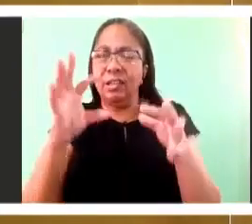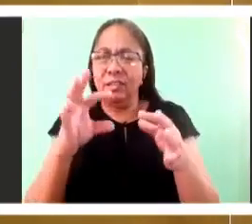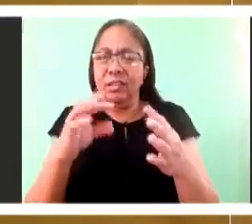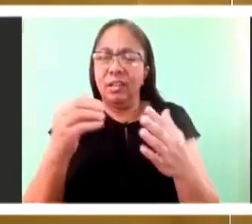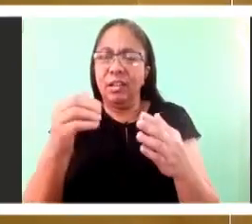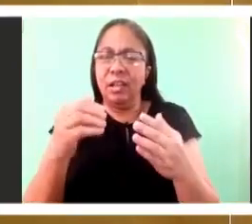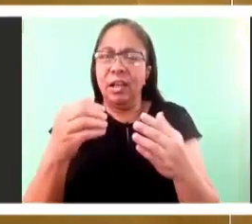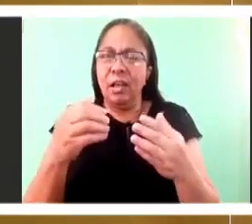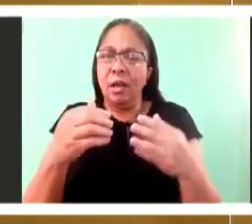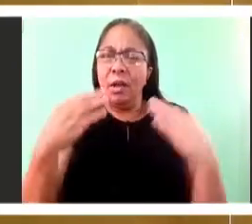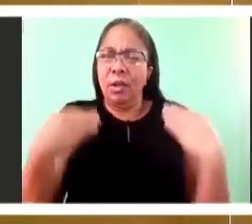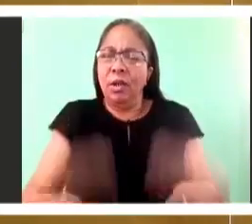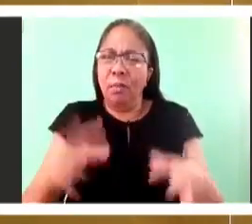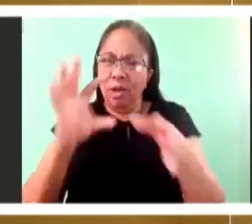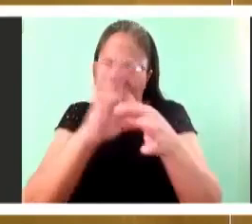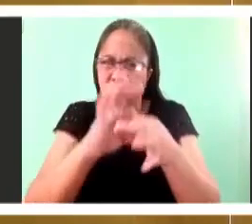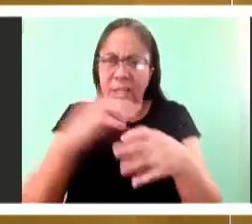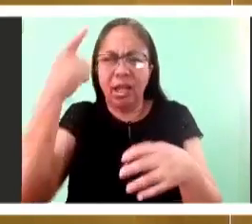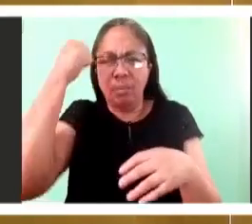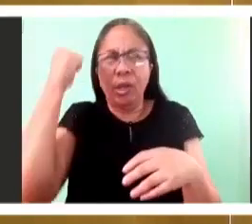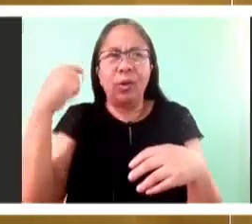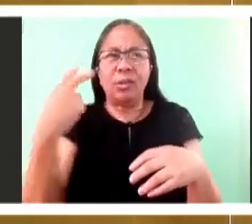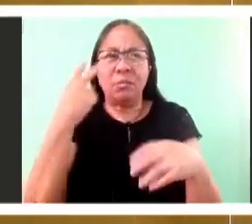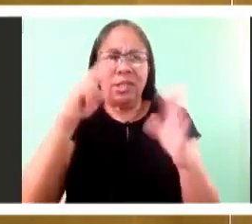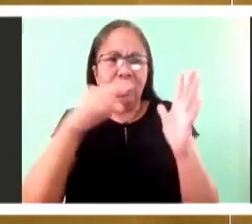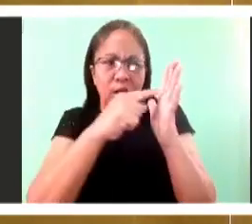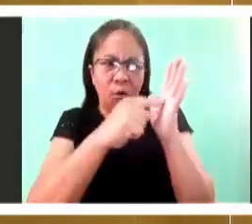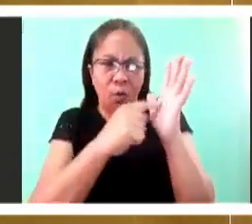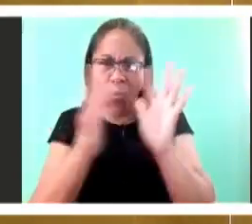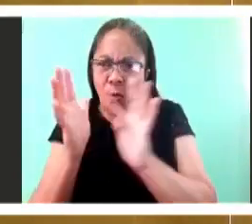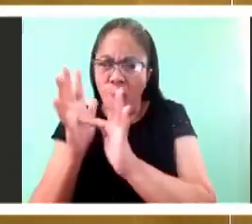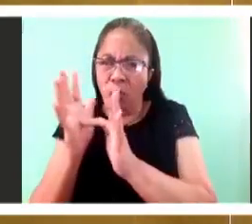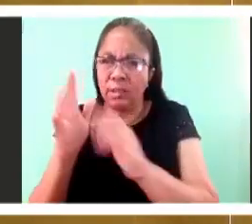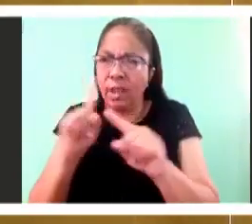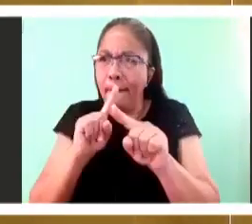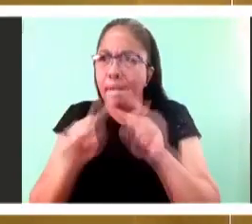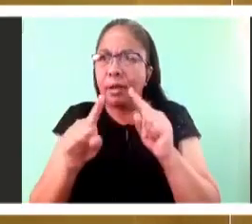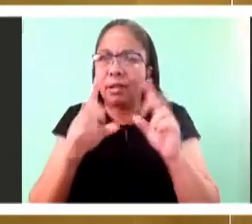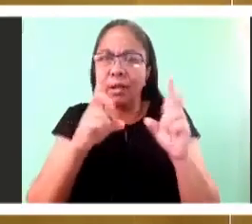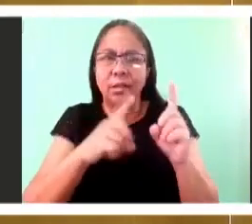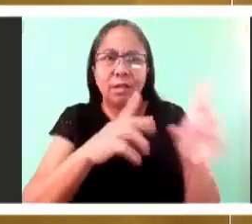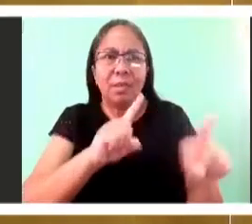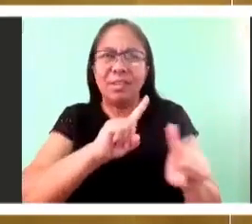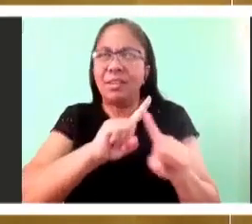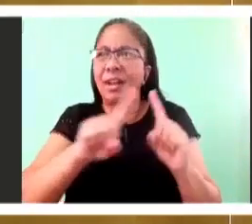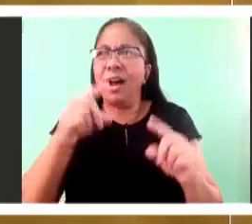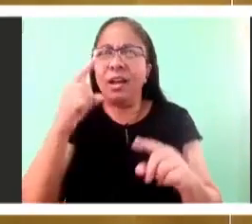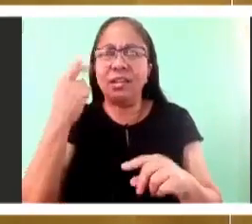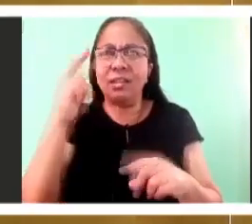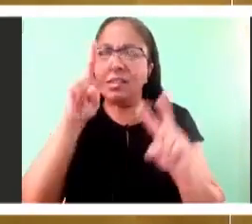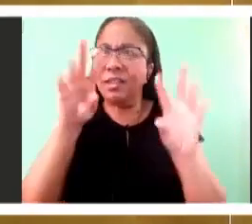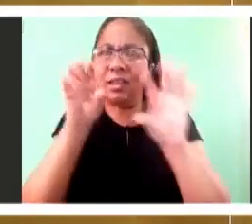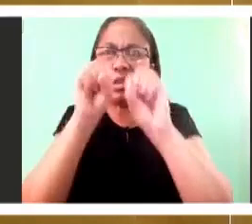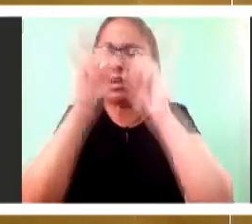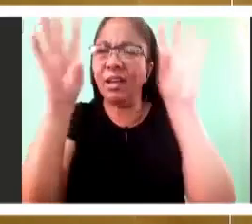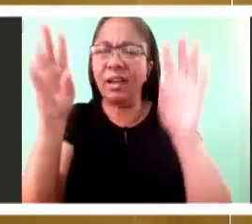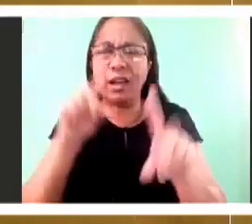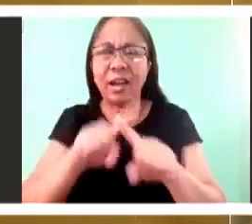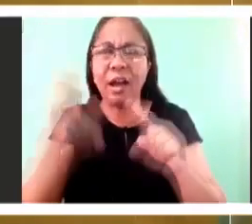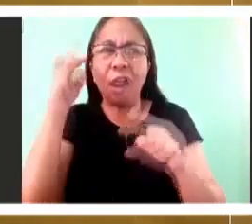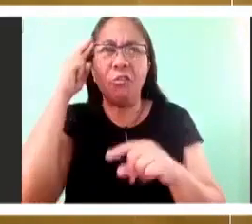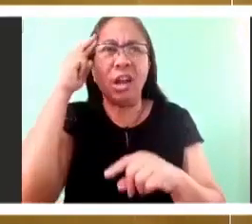happens. So just as in the walk of Emmaus when he unfolded the scriptures to them and